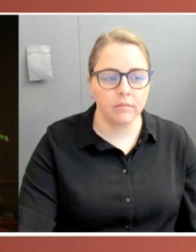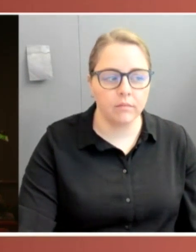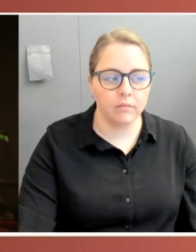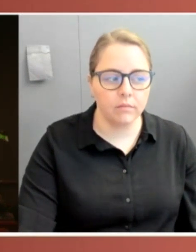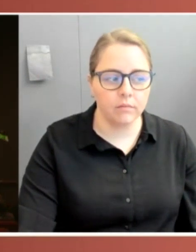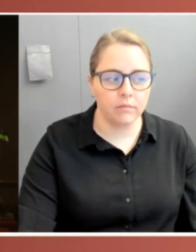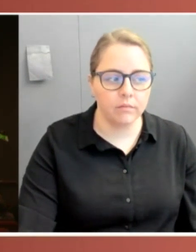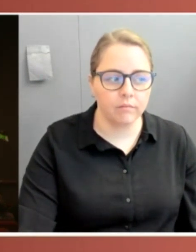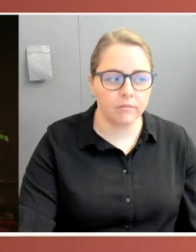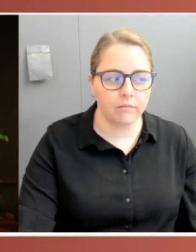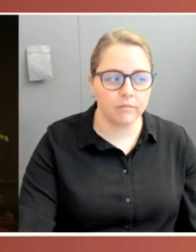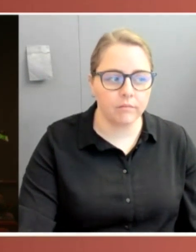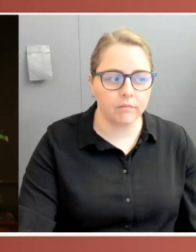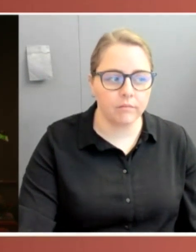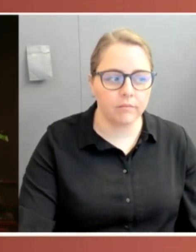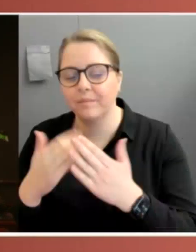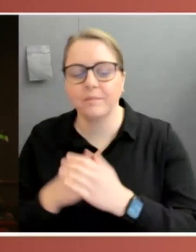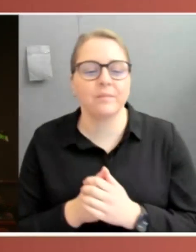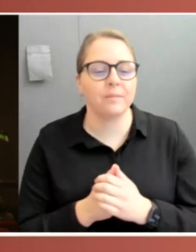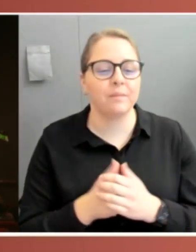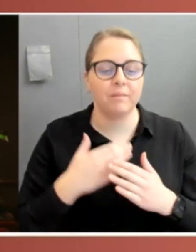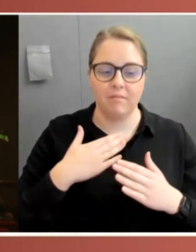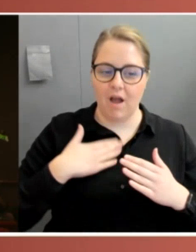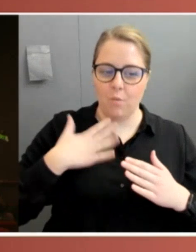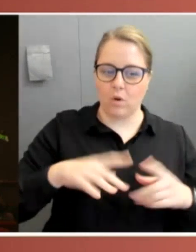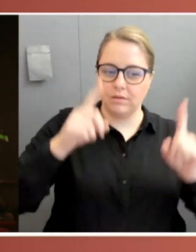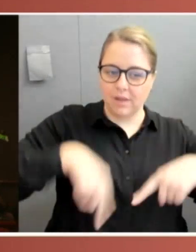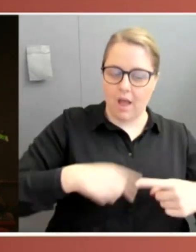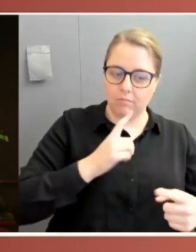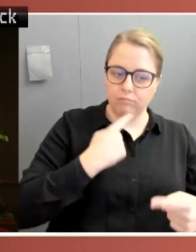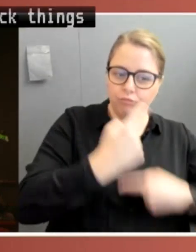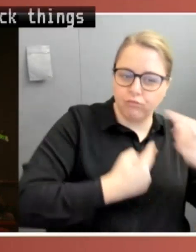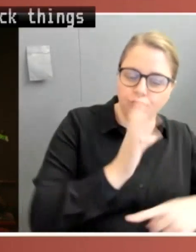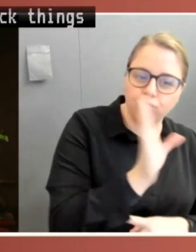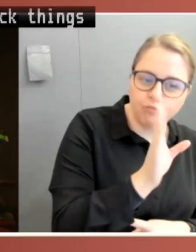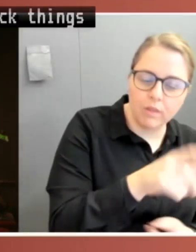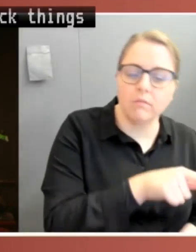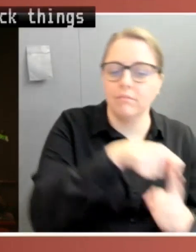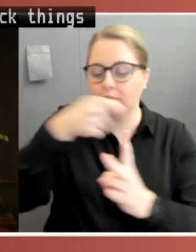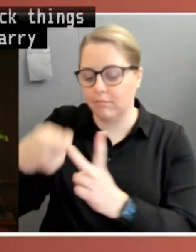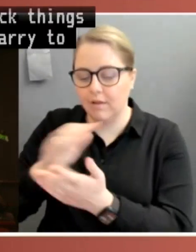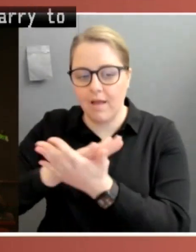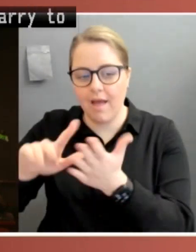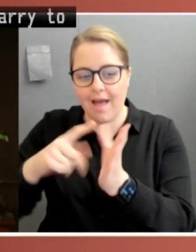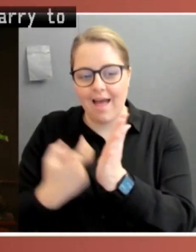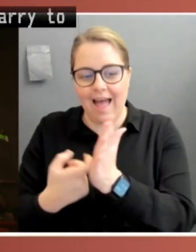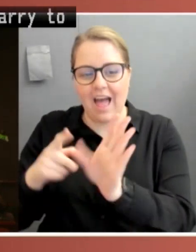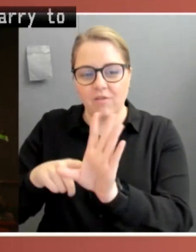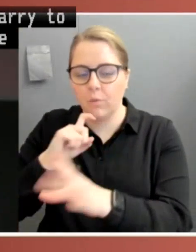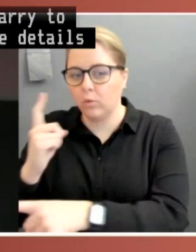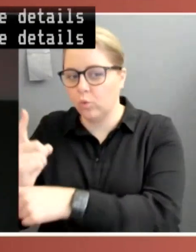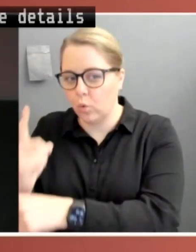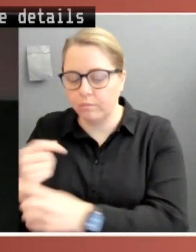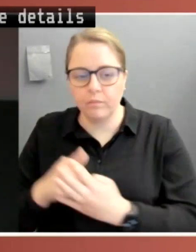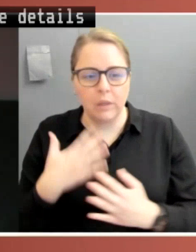Thank you. My job is to kick things off before passing on to Harry to talk us through some of the details as to how we measure whether parliament did a good job